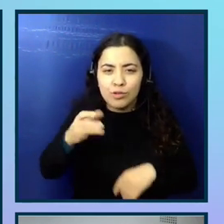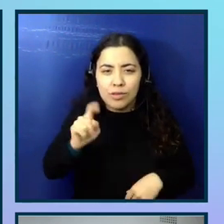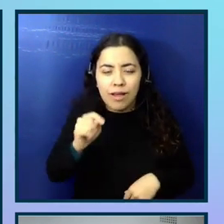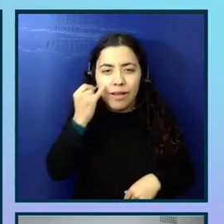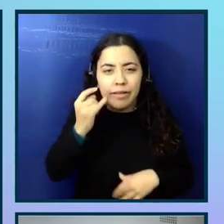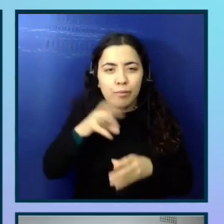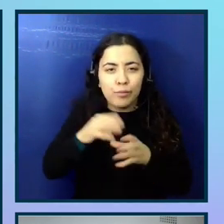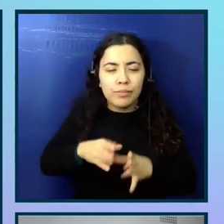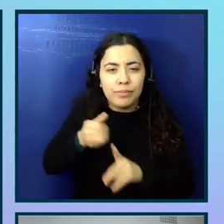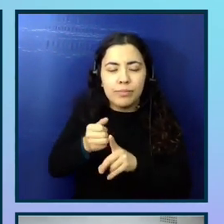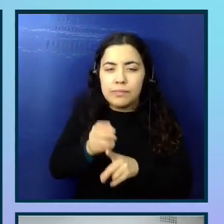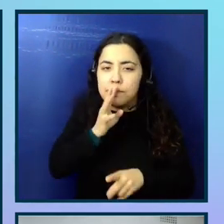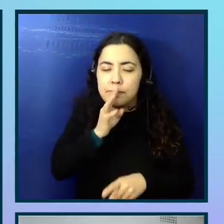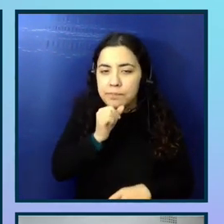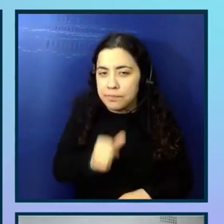nonverbal.